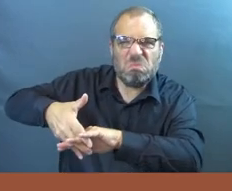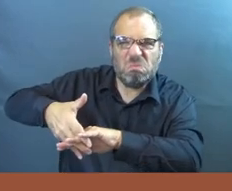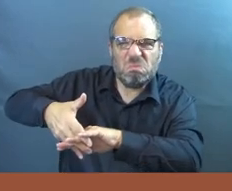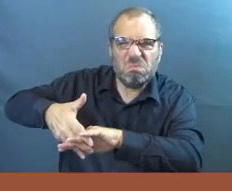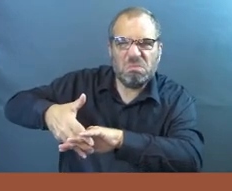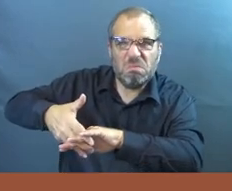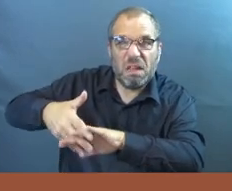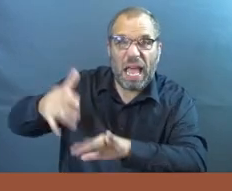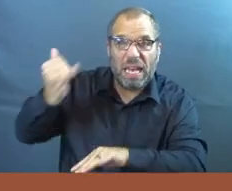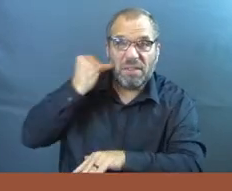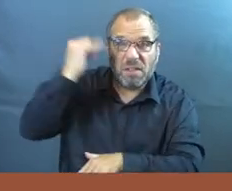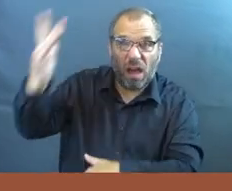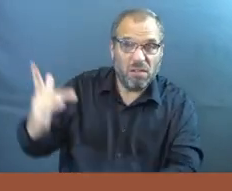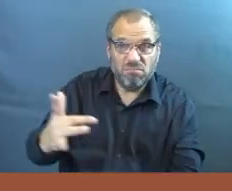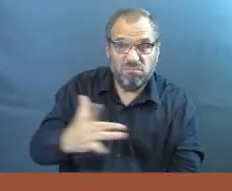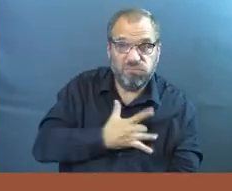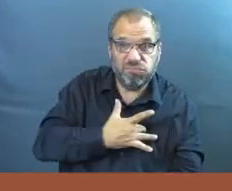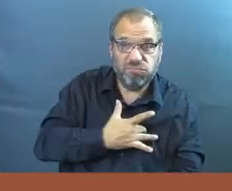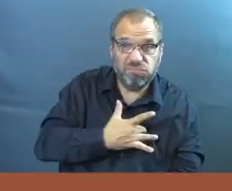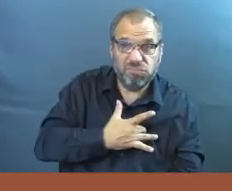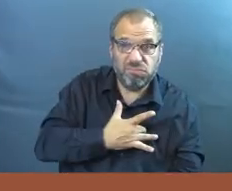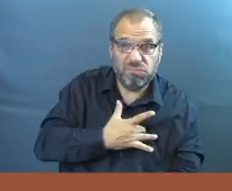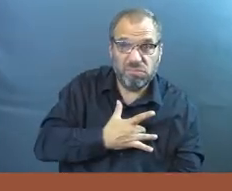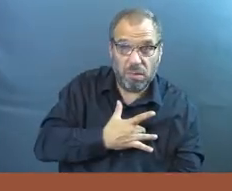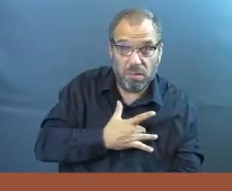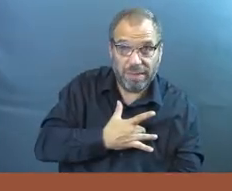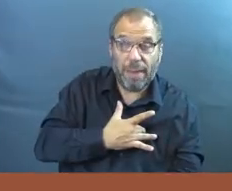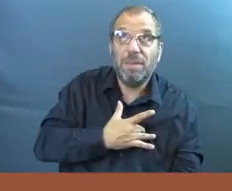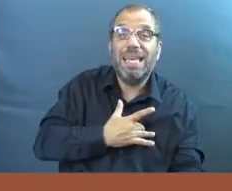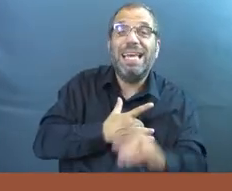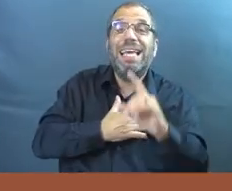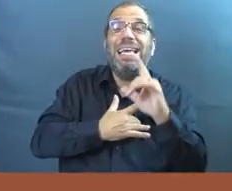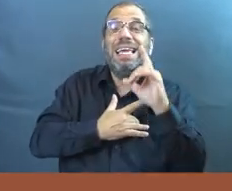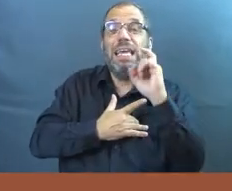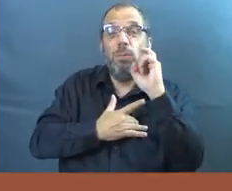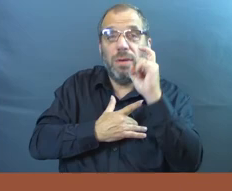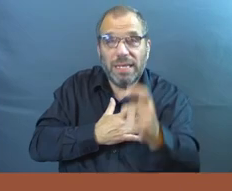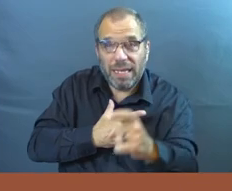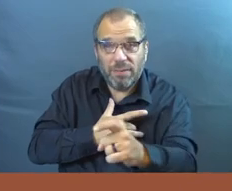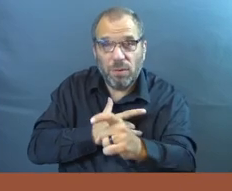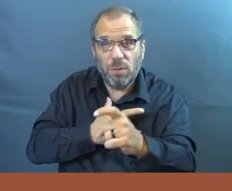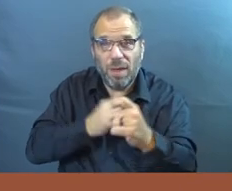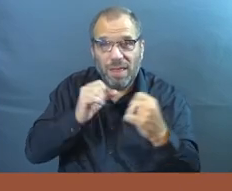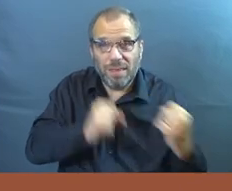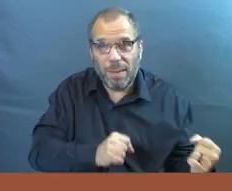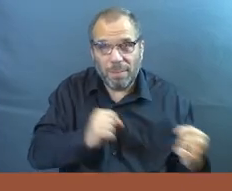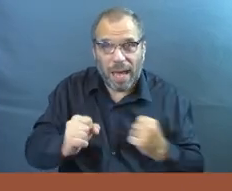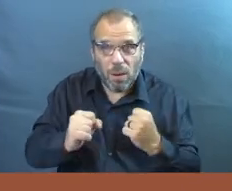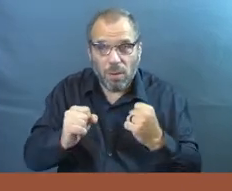could you believe today that he's going to give you the power to walk forward in that obedience